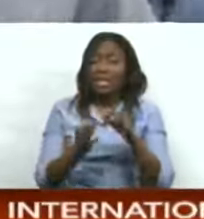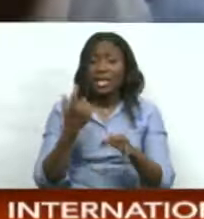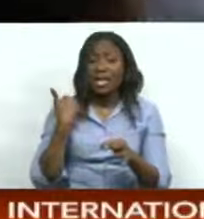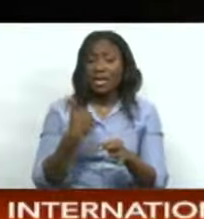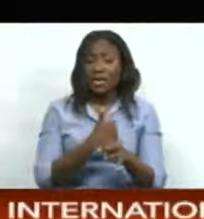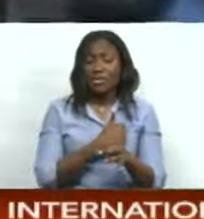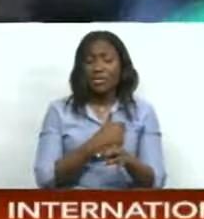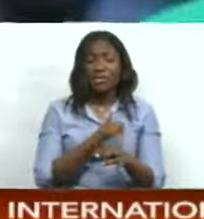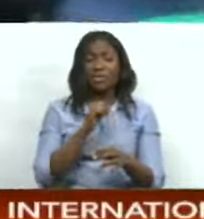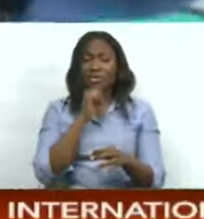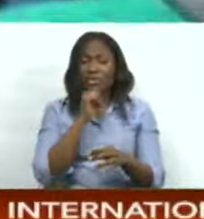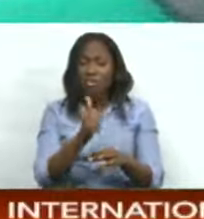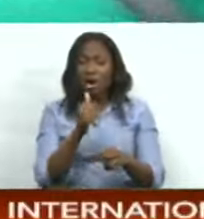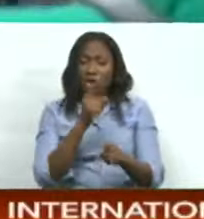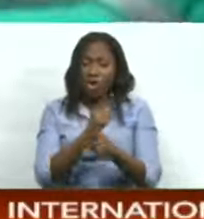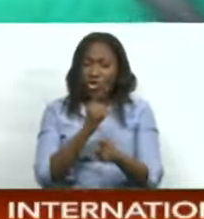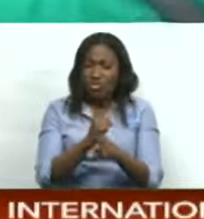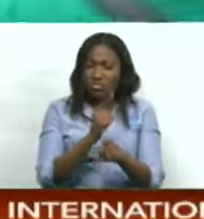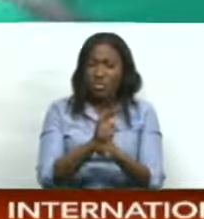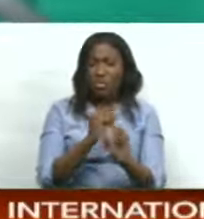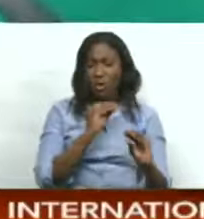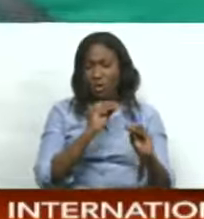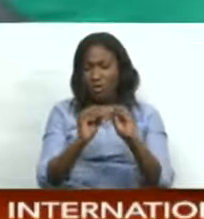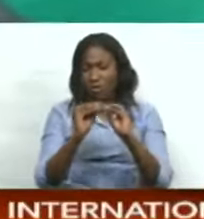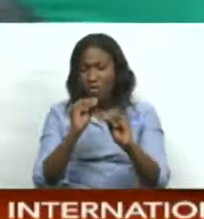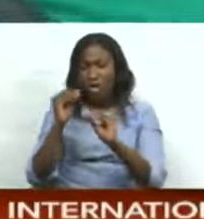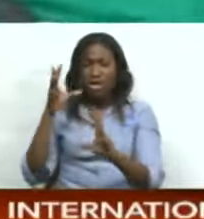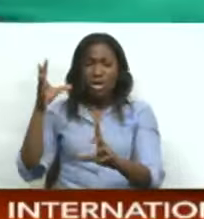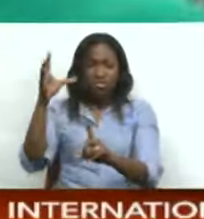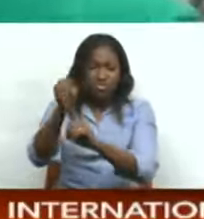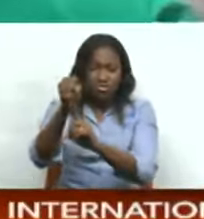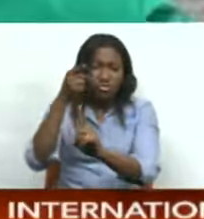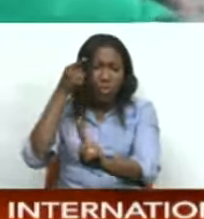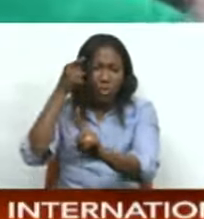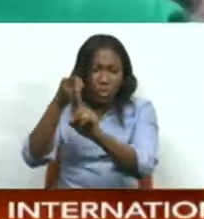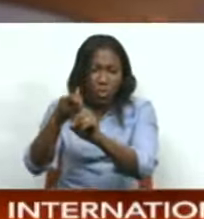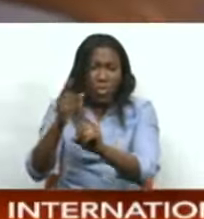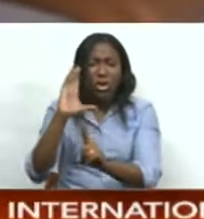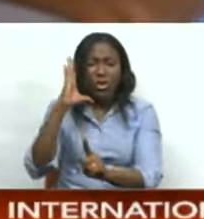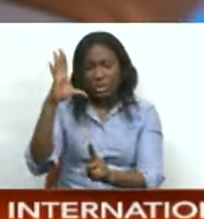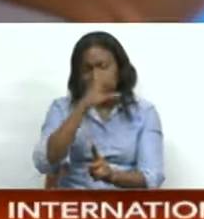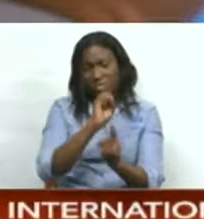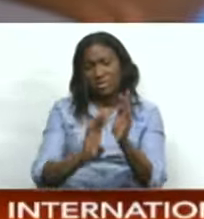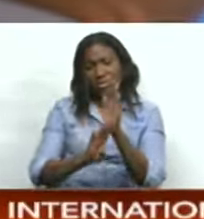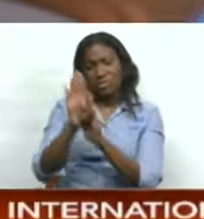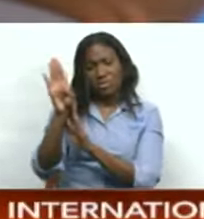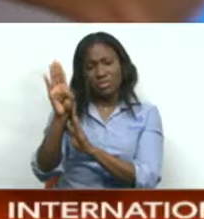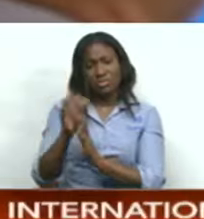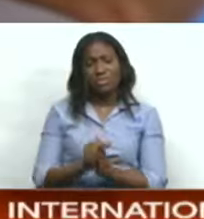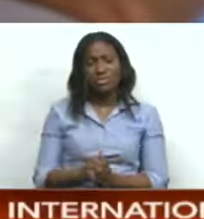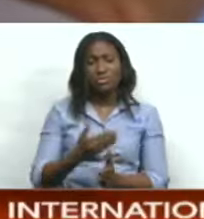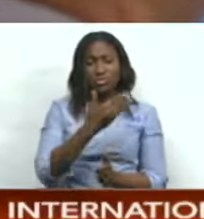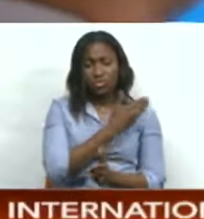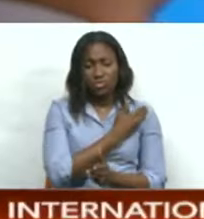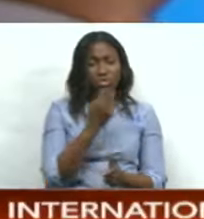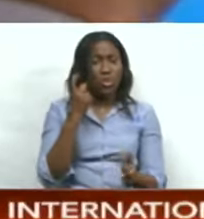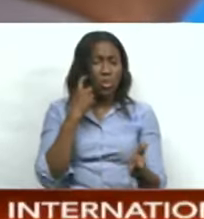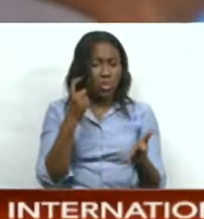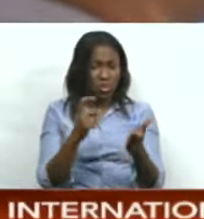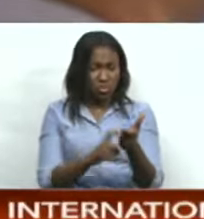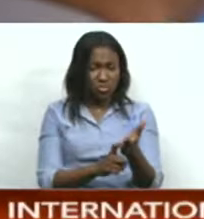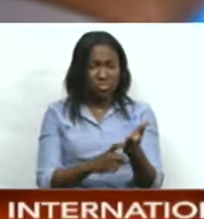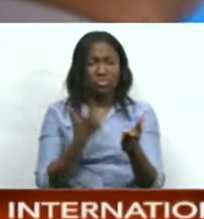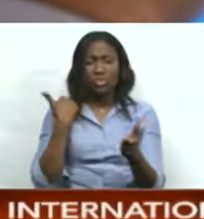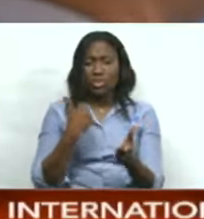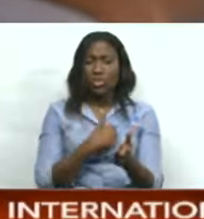-ticking exercises that fail to reorient society towards sustainable development. Kazana, however, recognized the efforts for